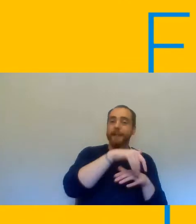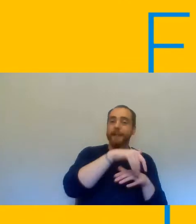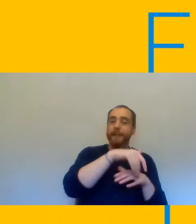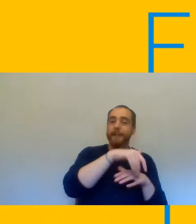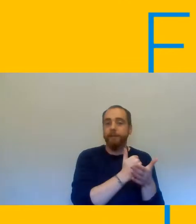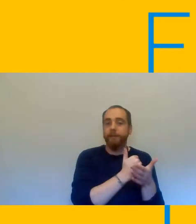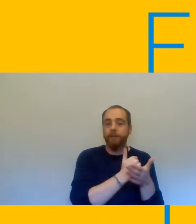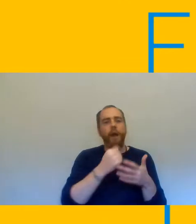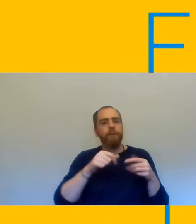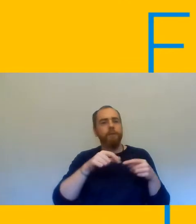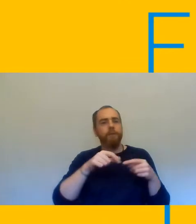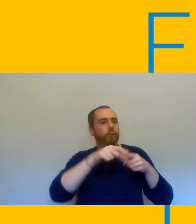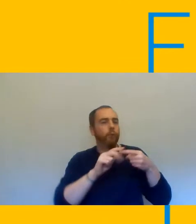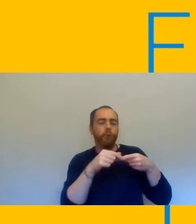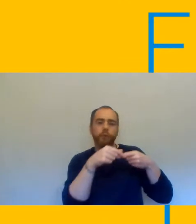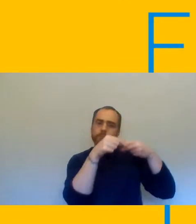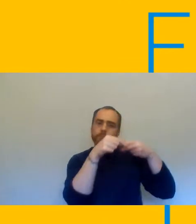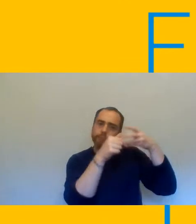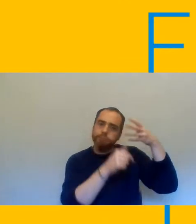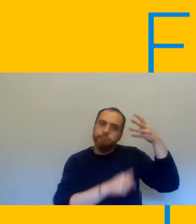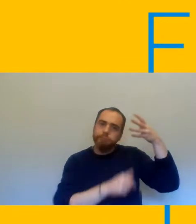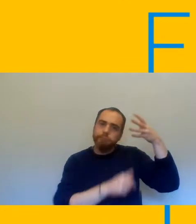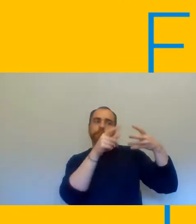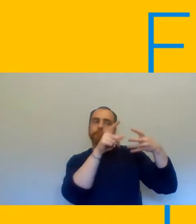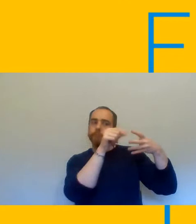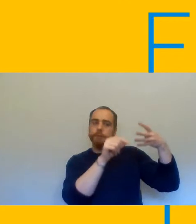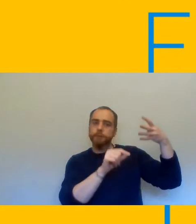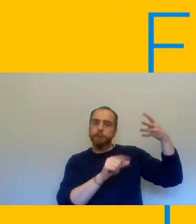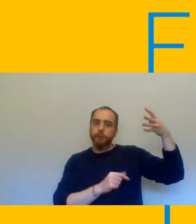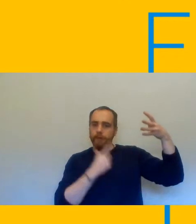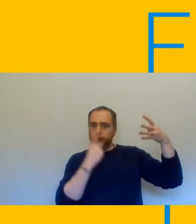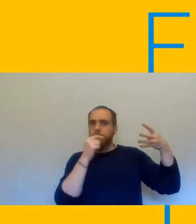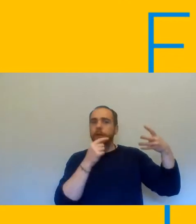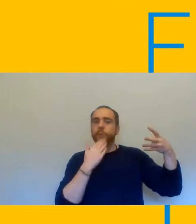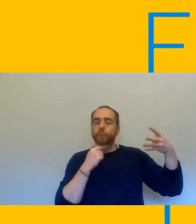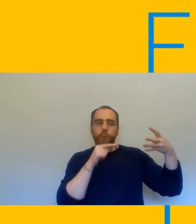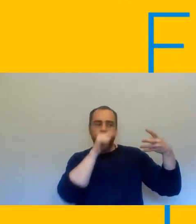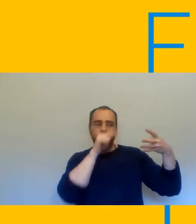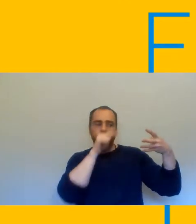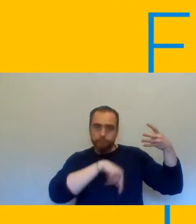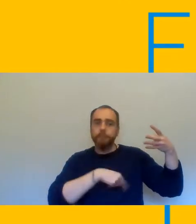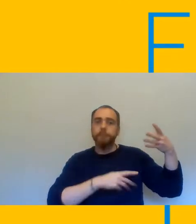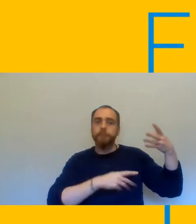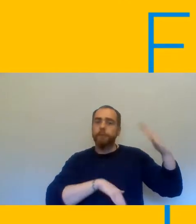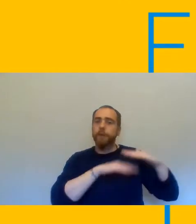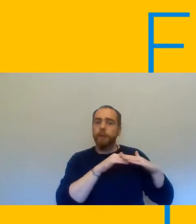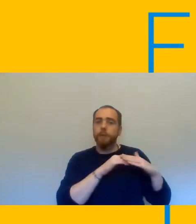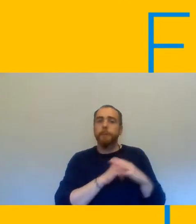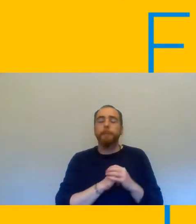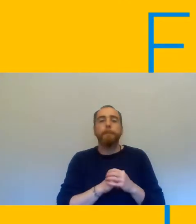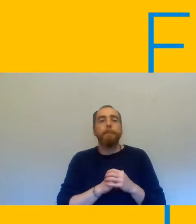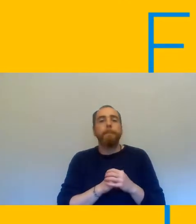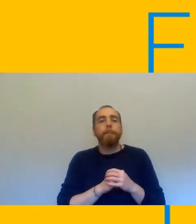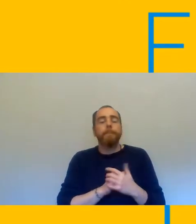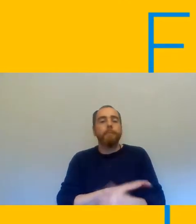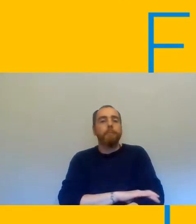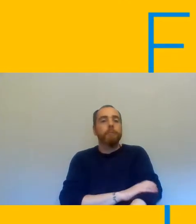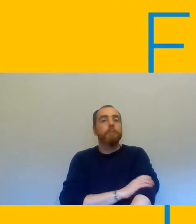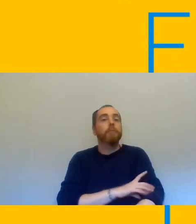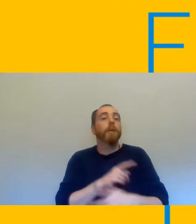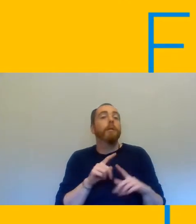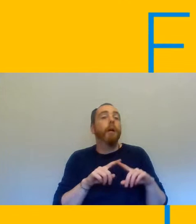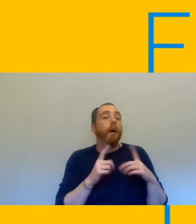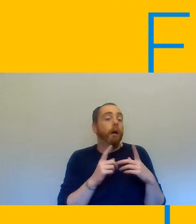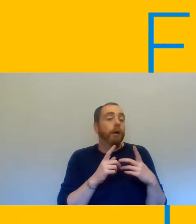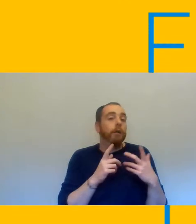um uh with the support from membership um obviously on the ground uh escalation uh depends